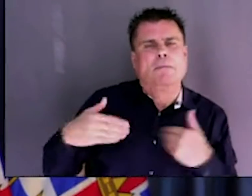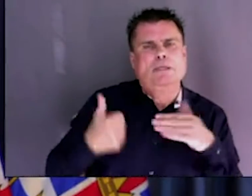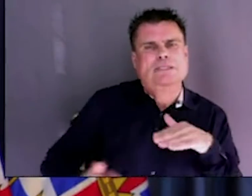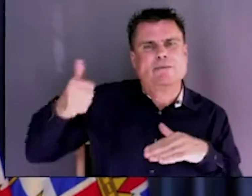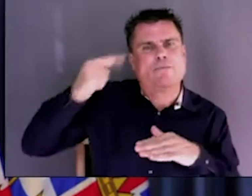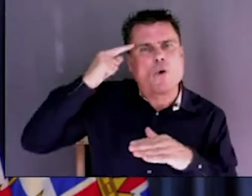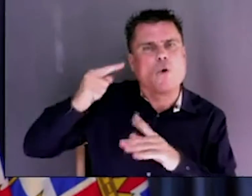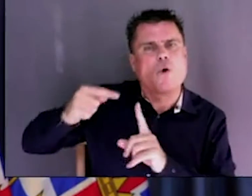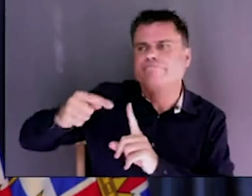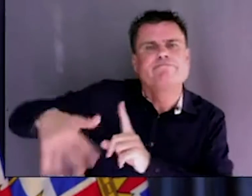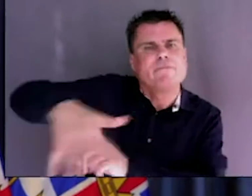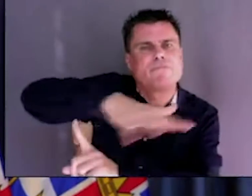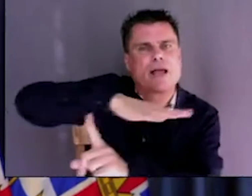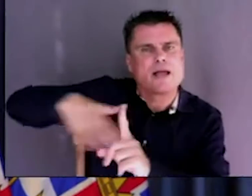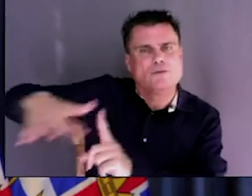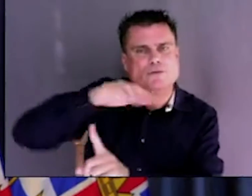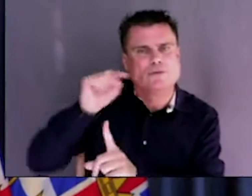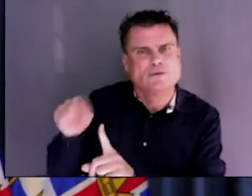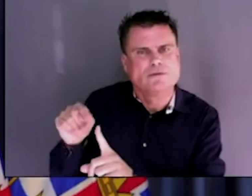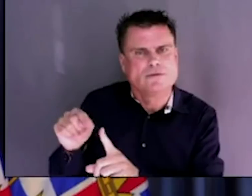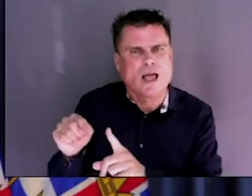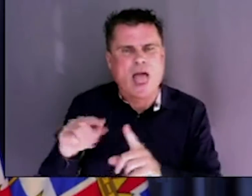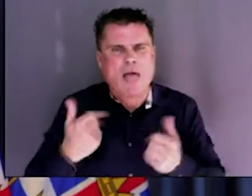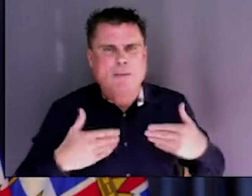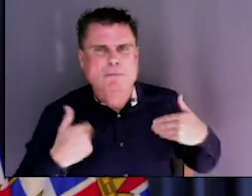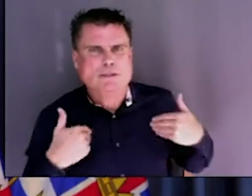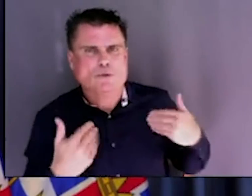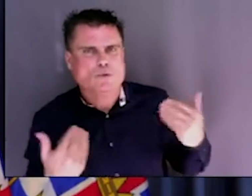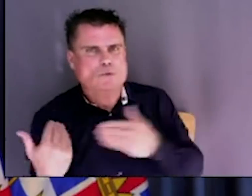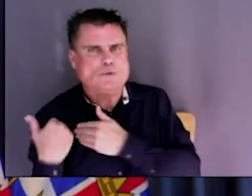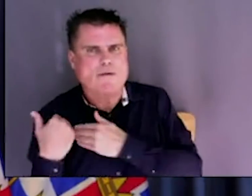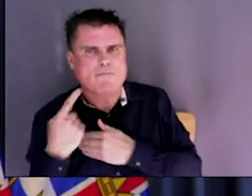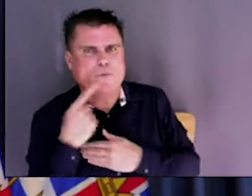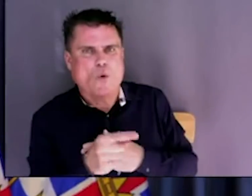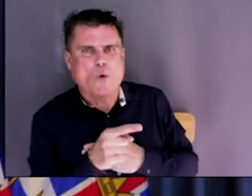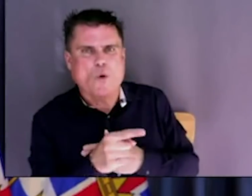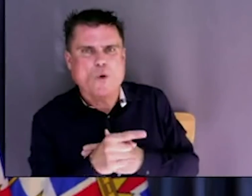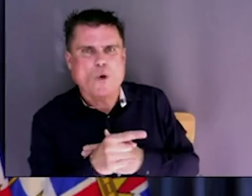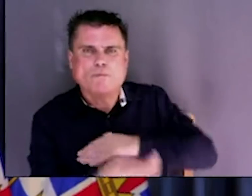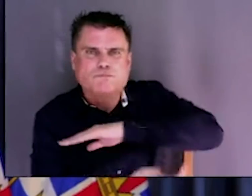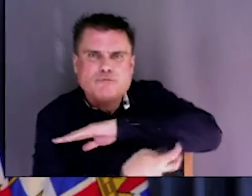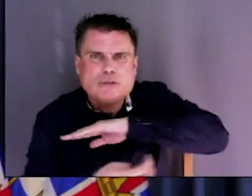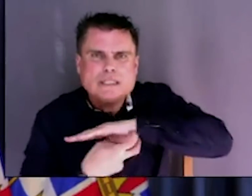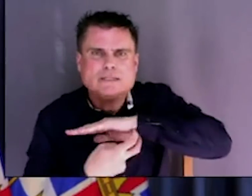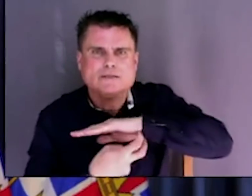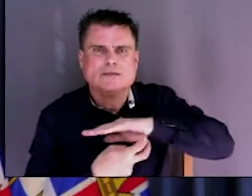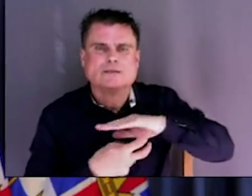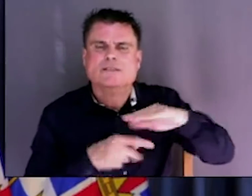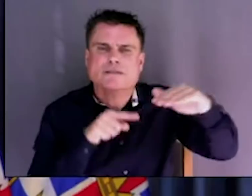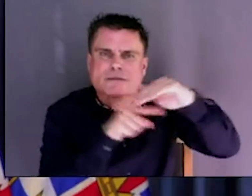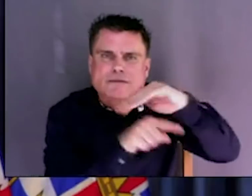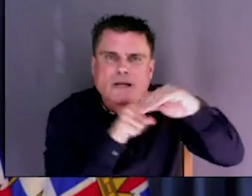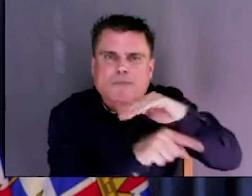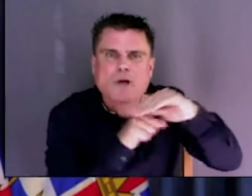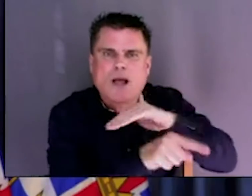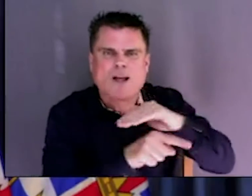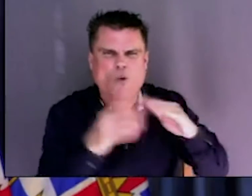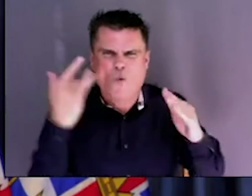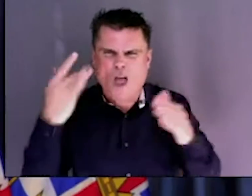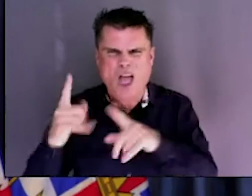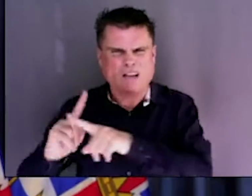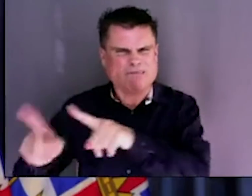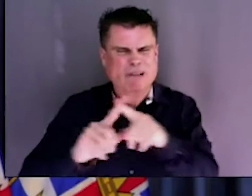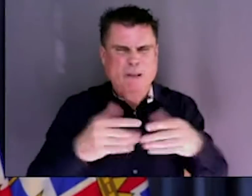with certain projects like the Massey and the Patello. And I just wondered why split that into three different